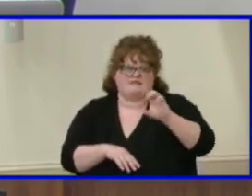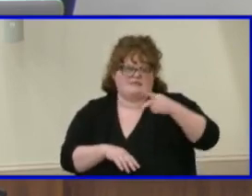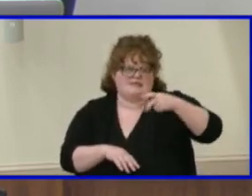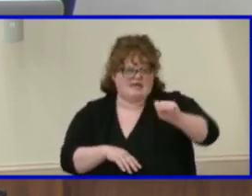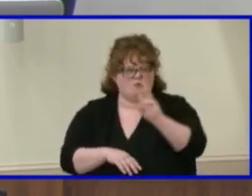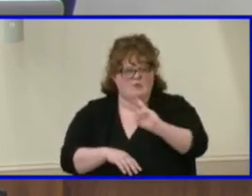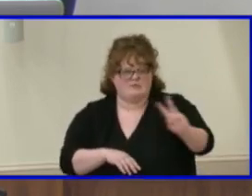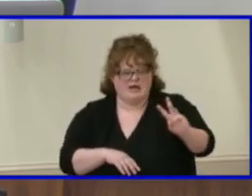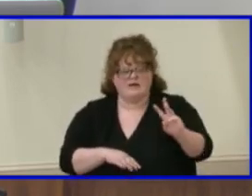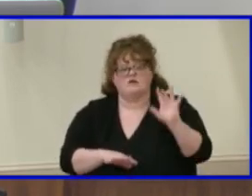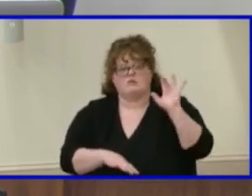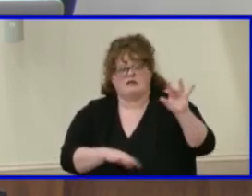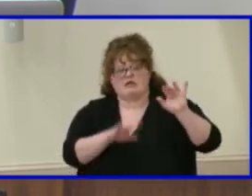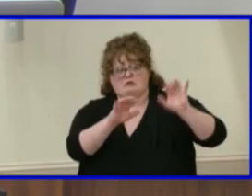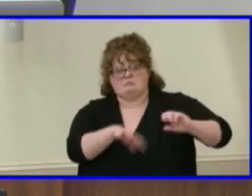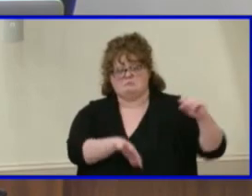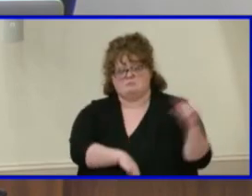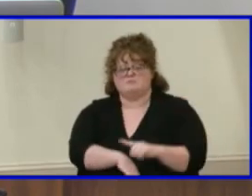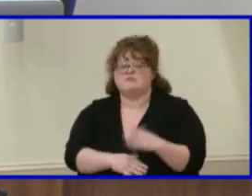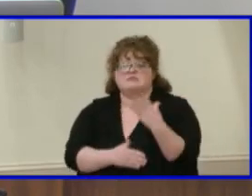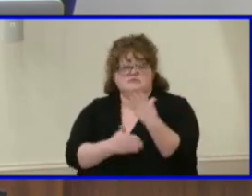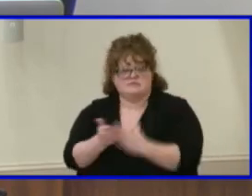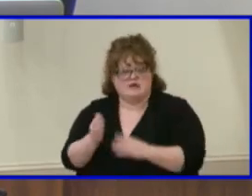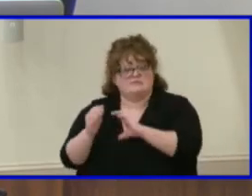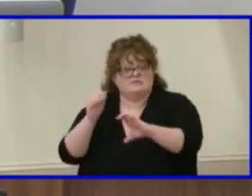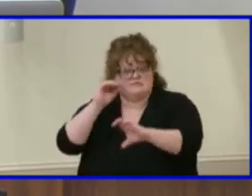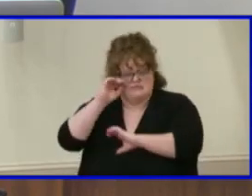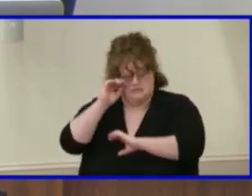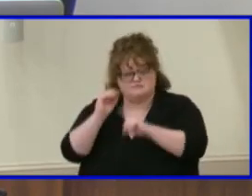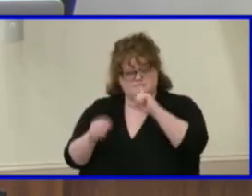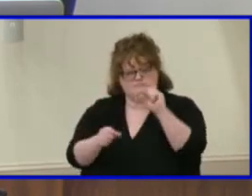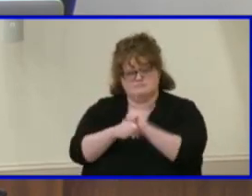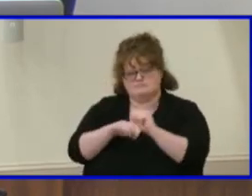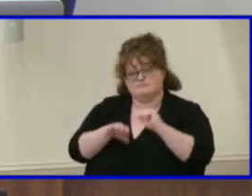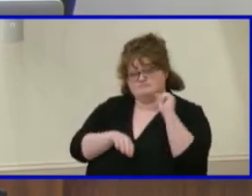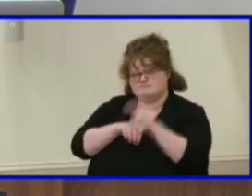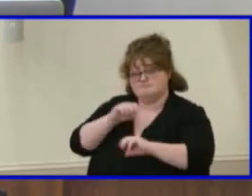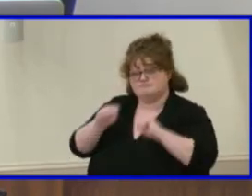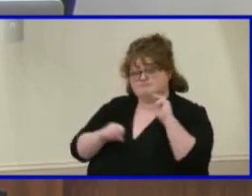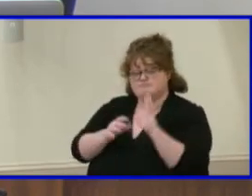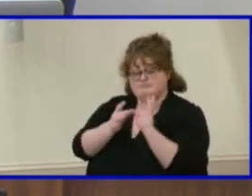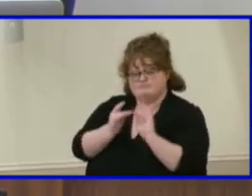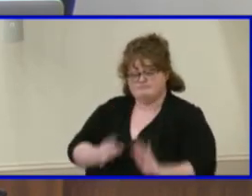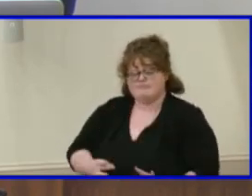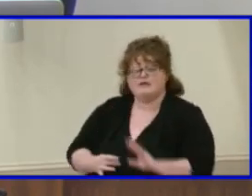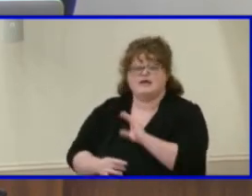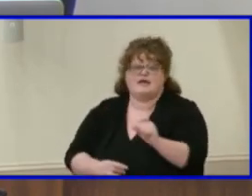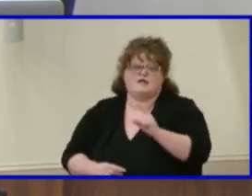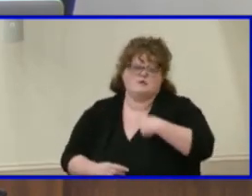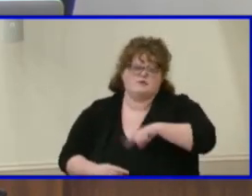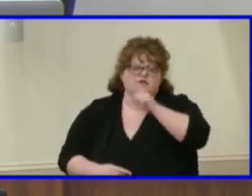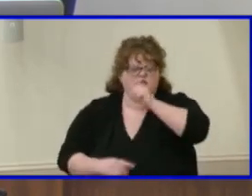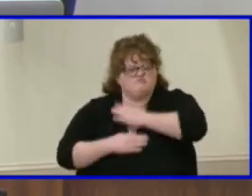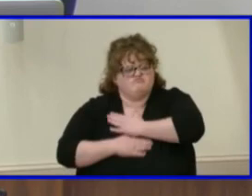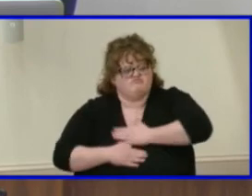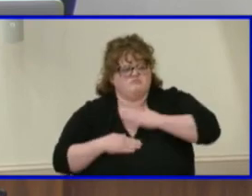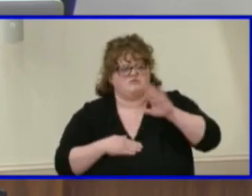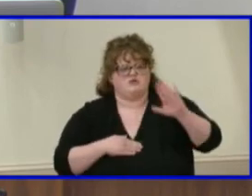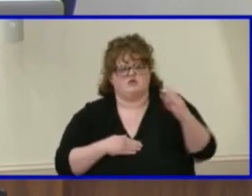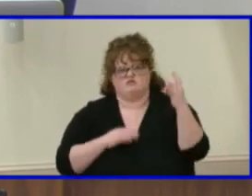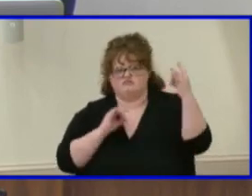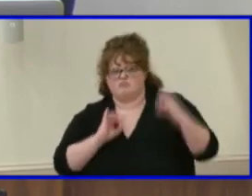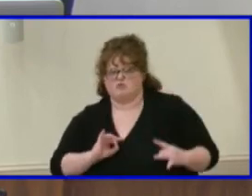There were citizens who did take advantage of that opportunity, and we sincerely and seriously appreciate your input.